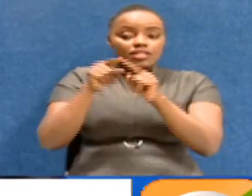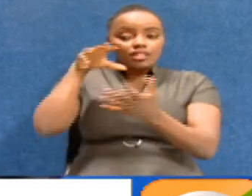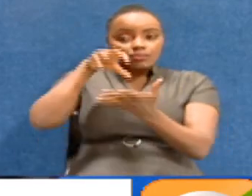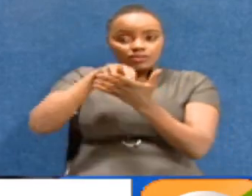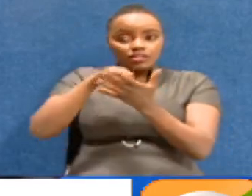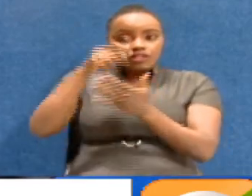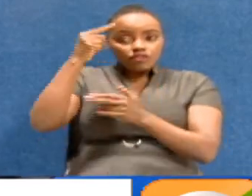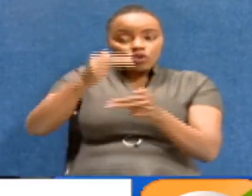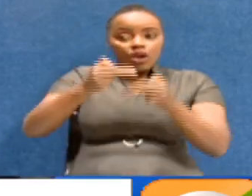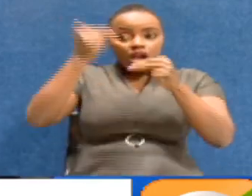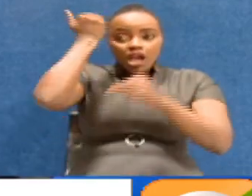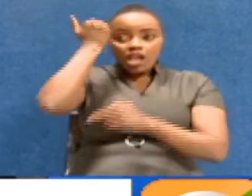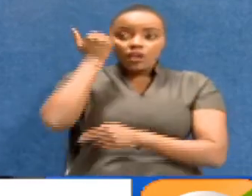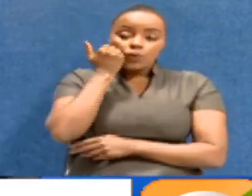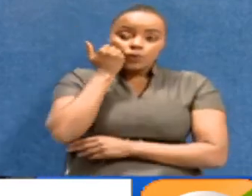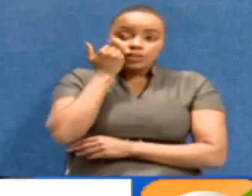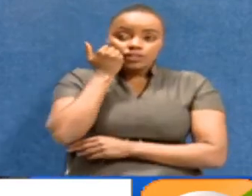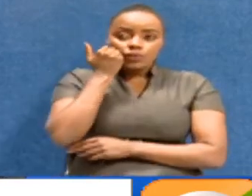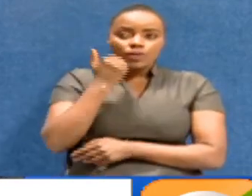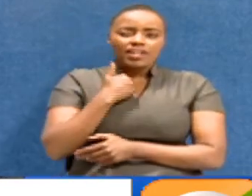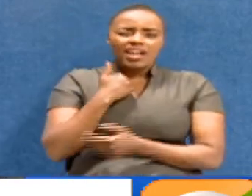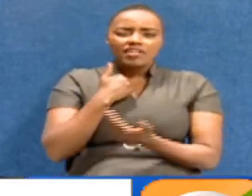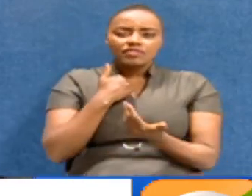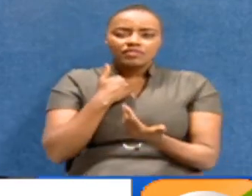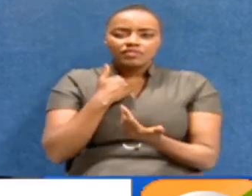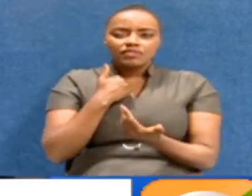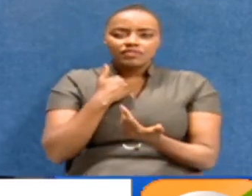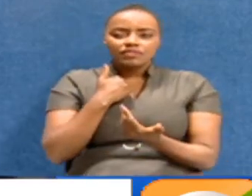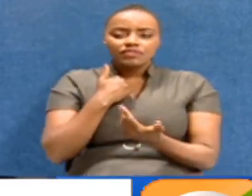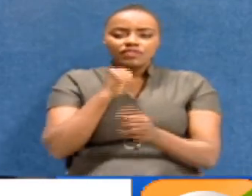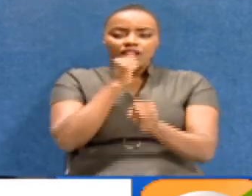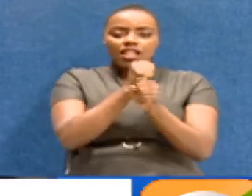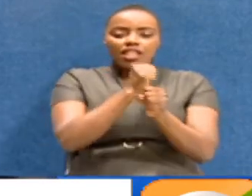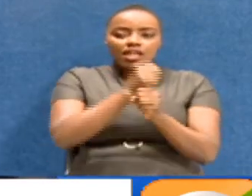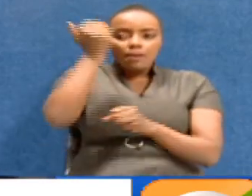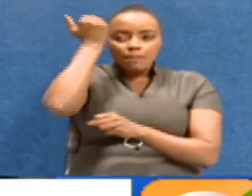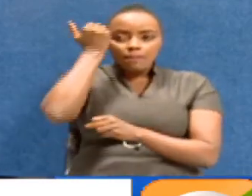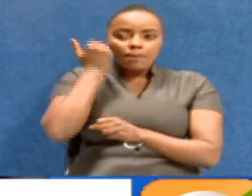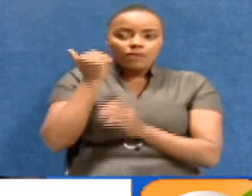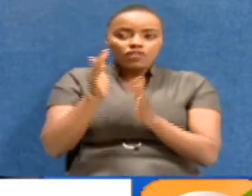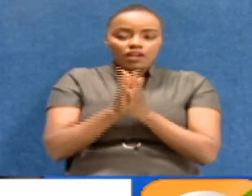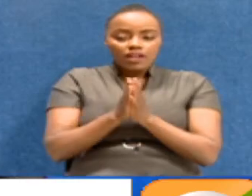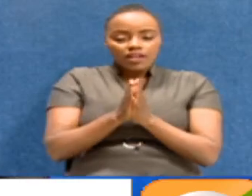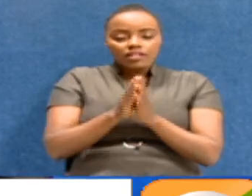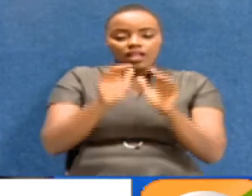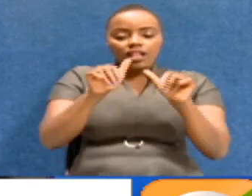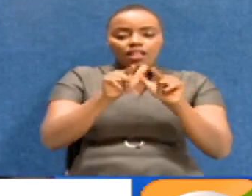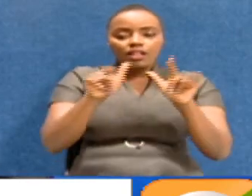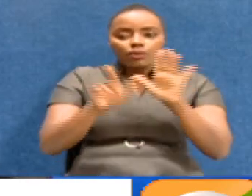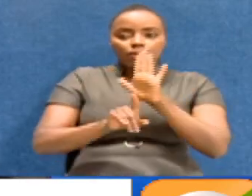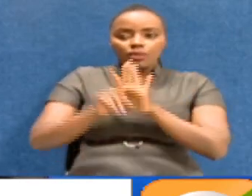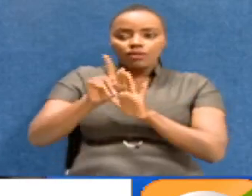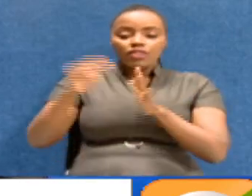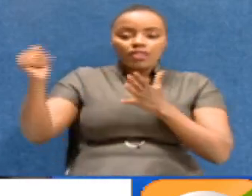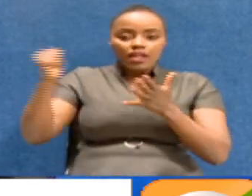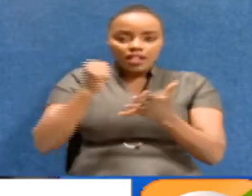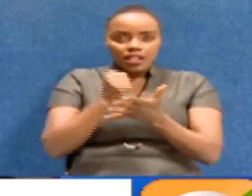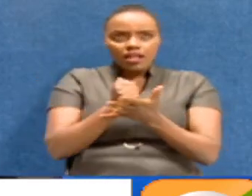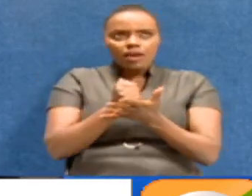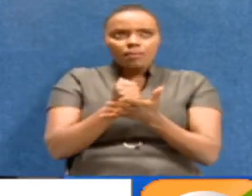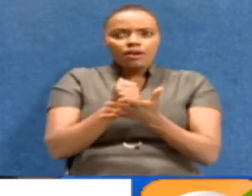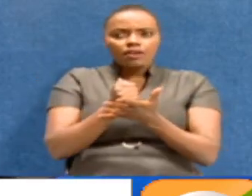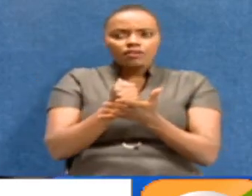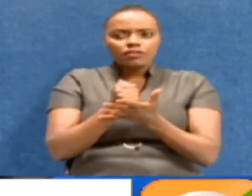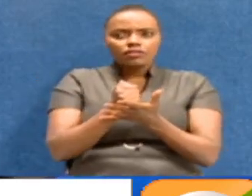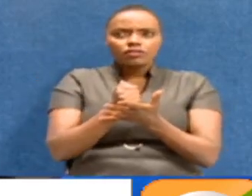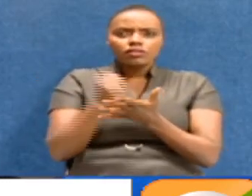as the High Court. Yeah. That's the Labor Court and the Land and Environment Court. The Employment and Labor Relations Court